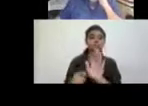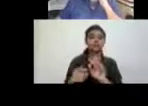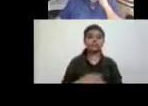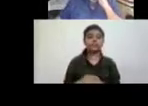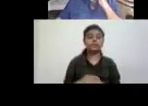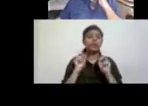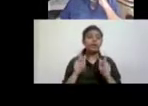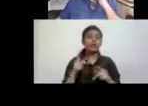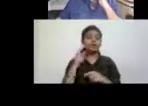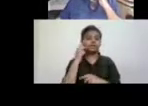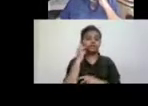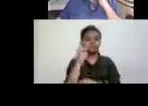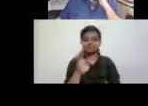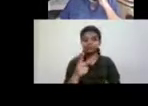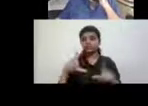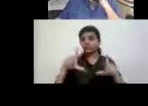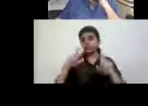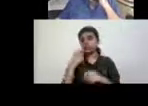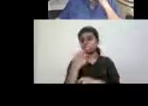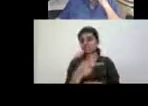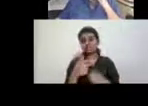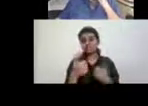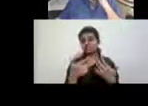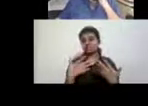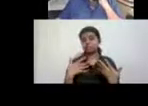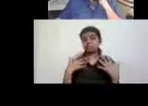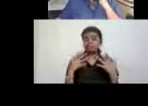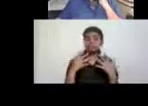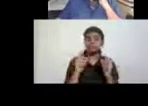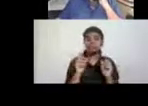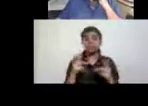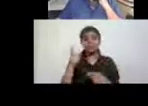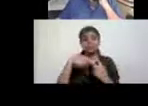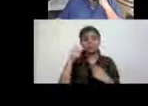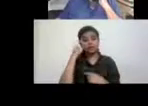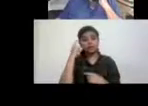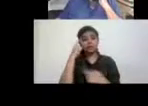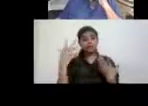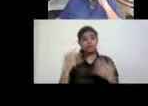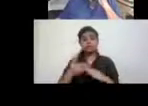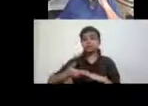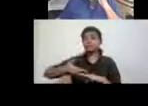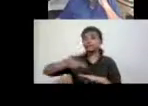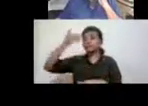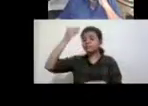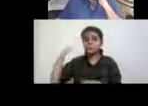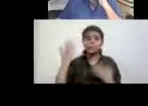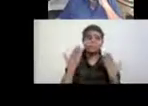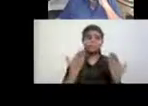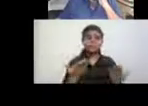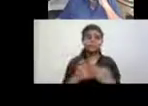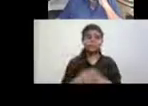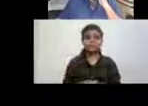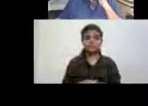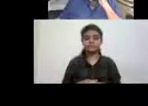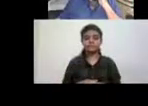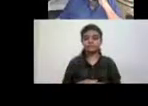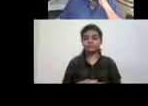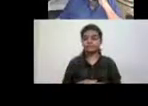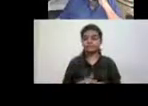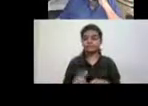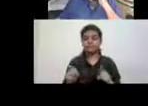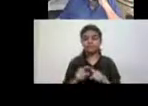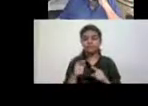Okay, this is not a very good picture, but just so you get a sense of how long ago this is, this was the first.